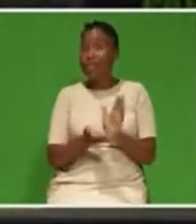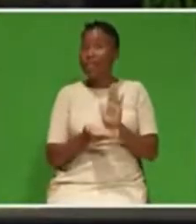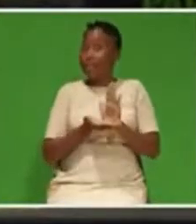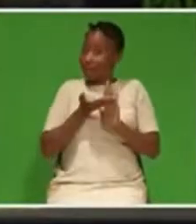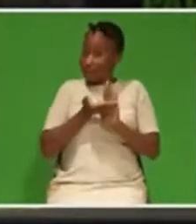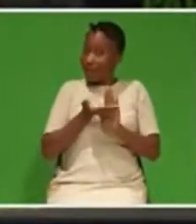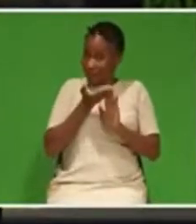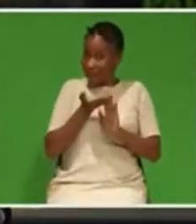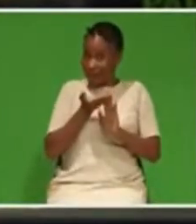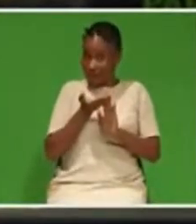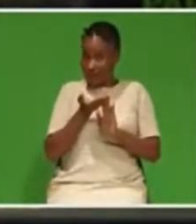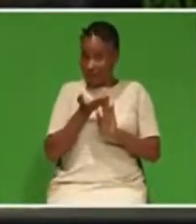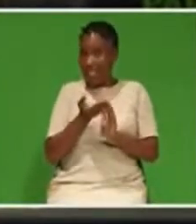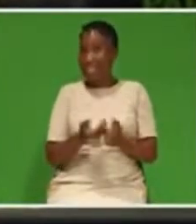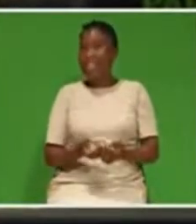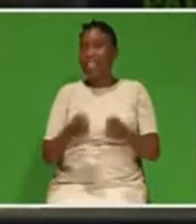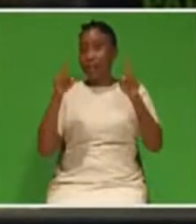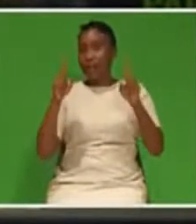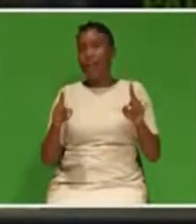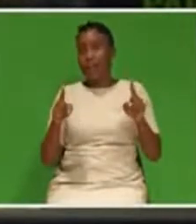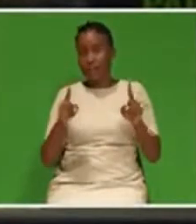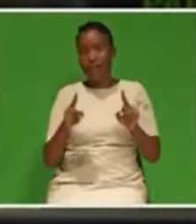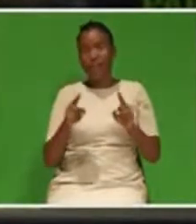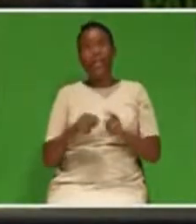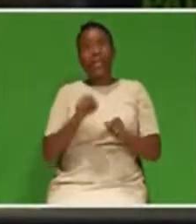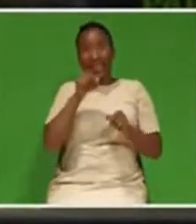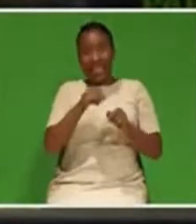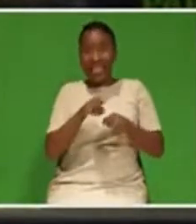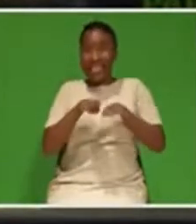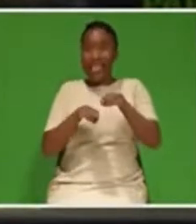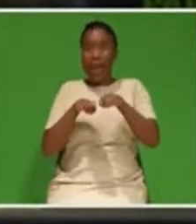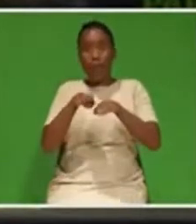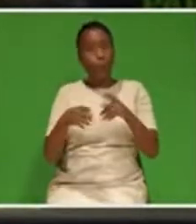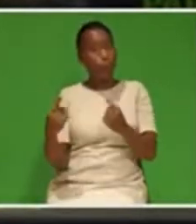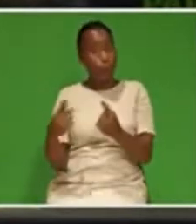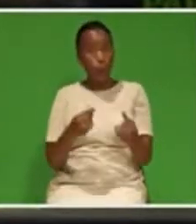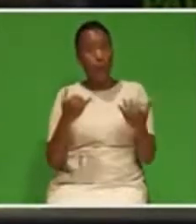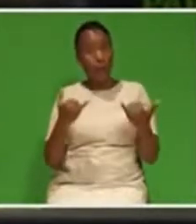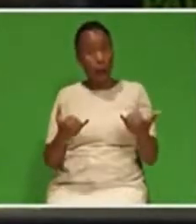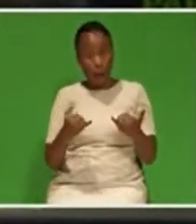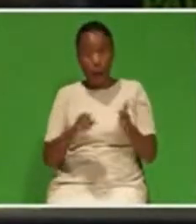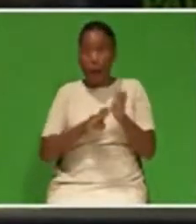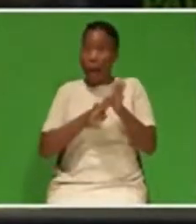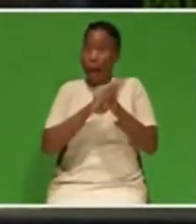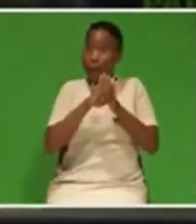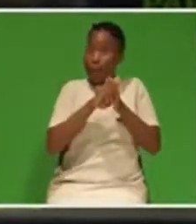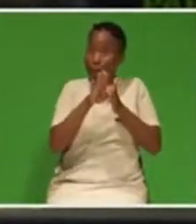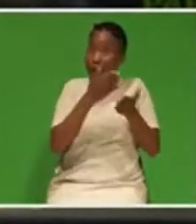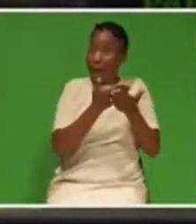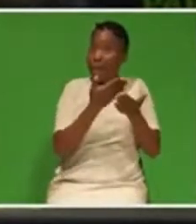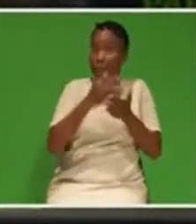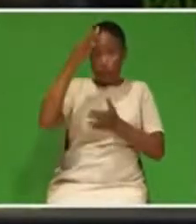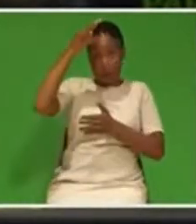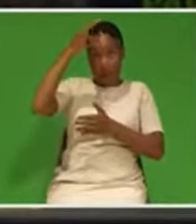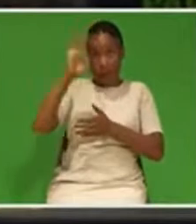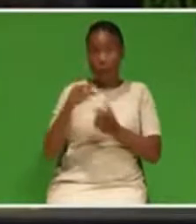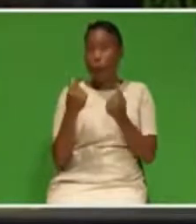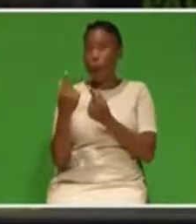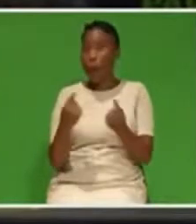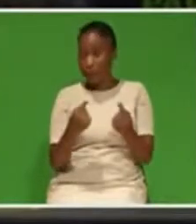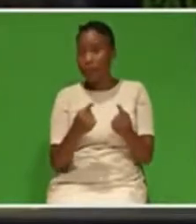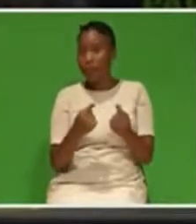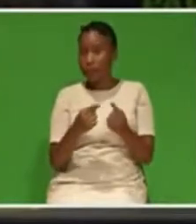contrary, the reforms we are undertaking will improve the ability of the state to provide